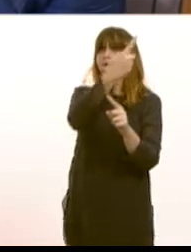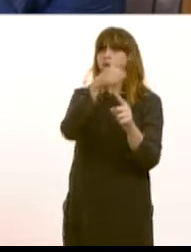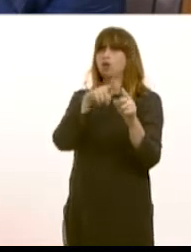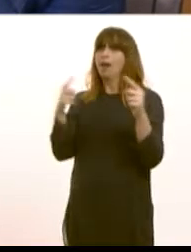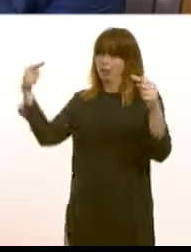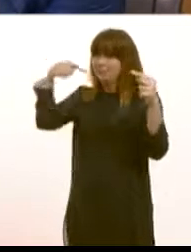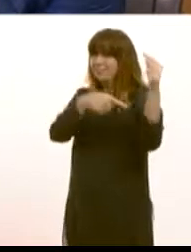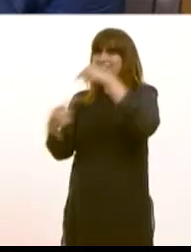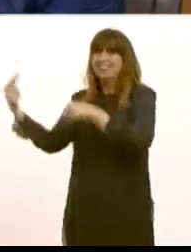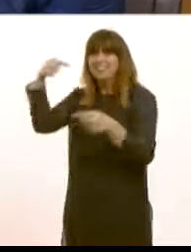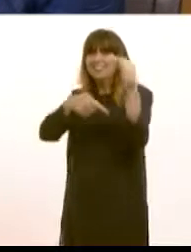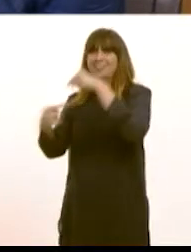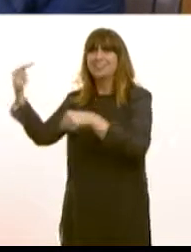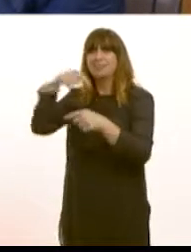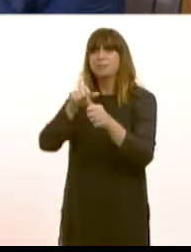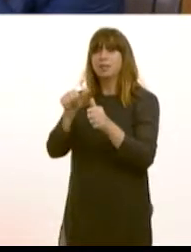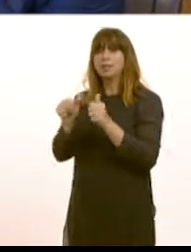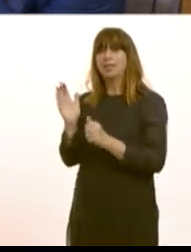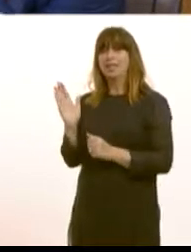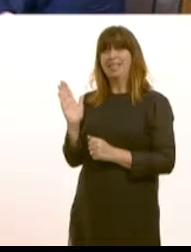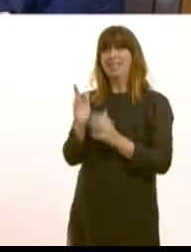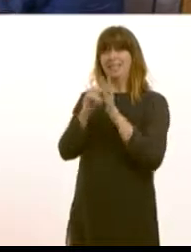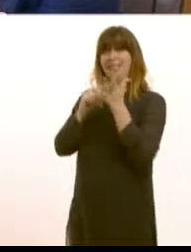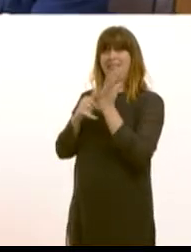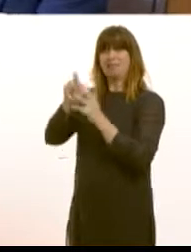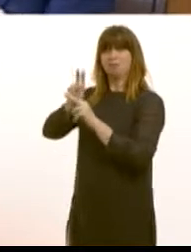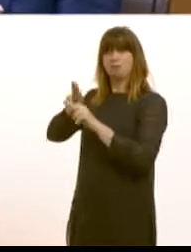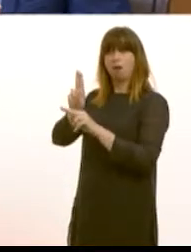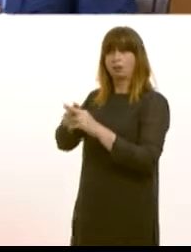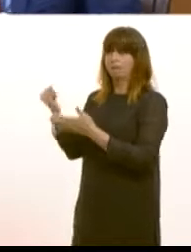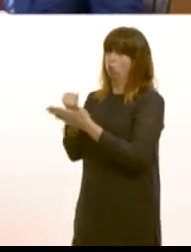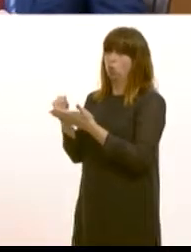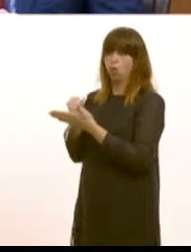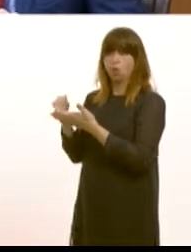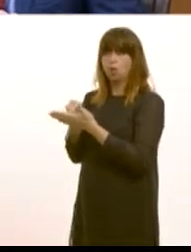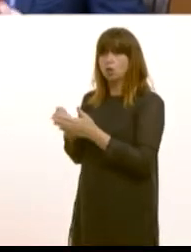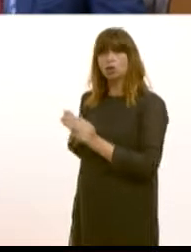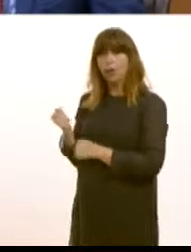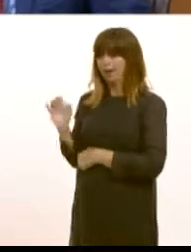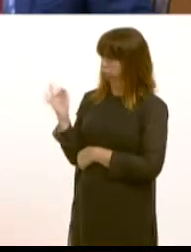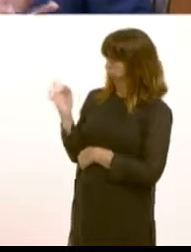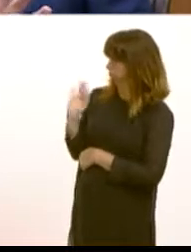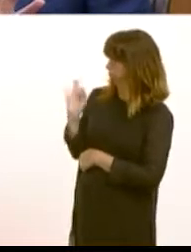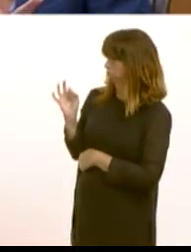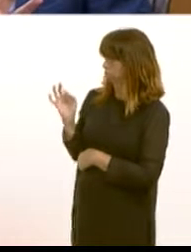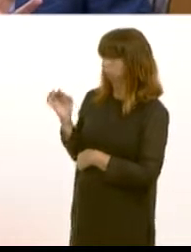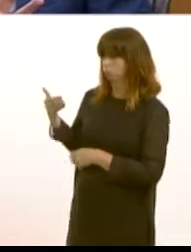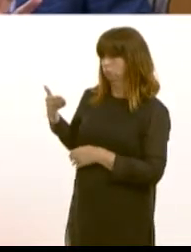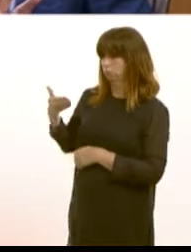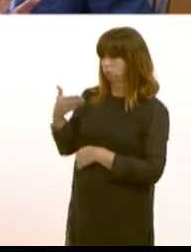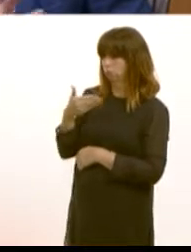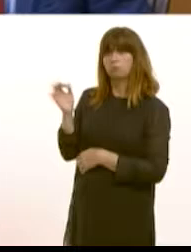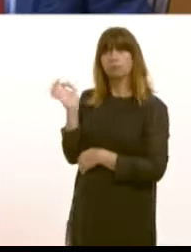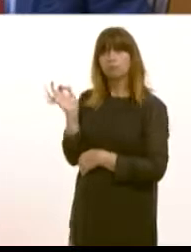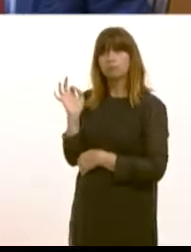so the East Eastern Cardiff is in the same situation of course Eastern Cardiff is poorly served by the rail network and as the Metro rolls